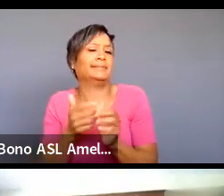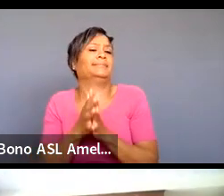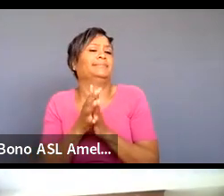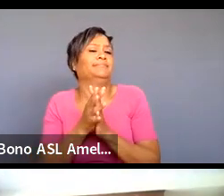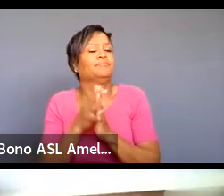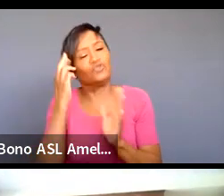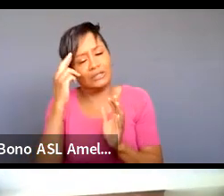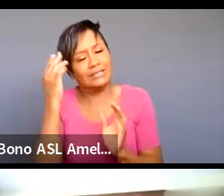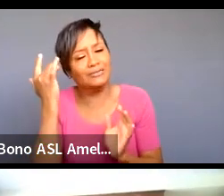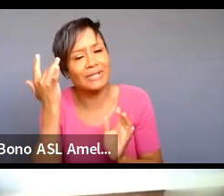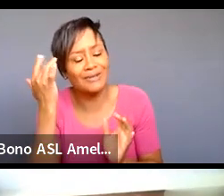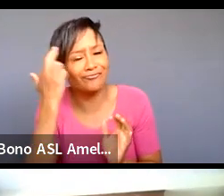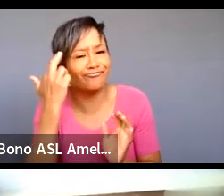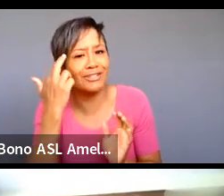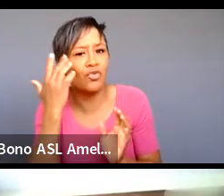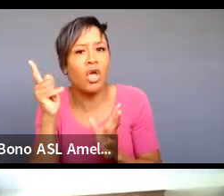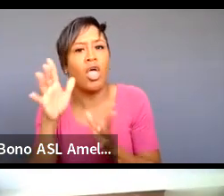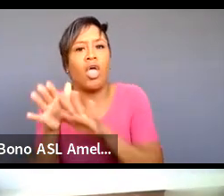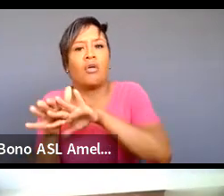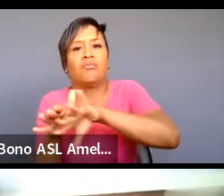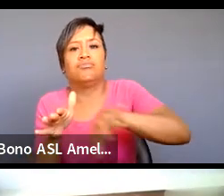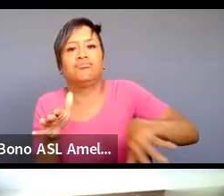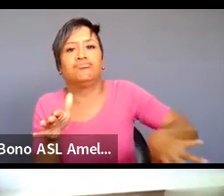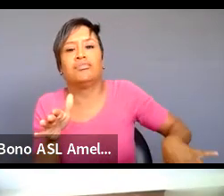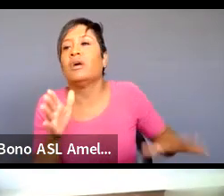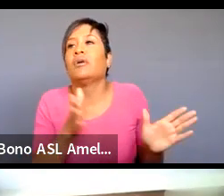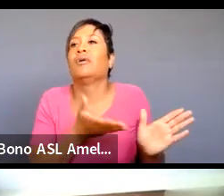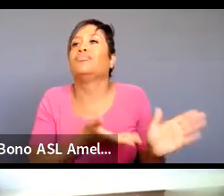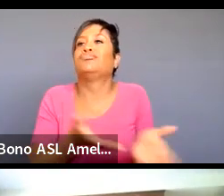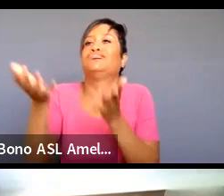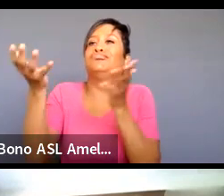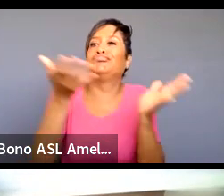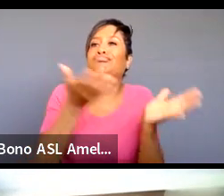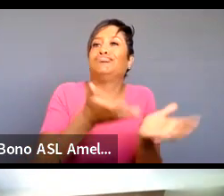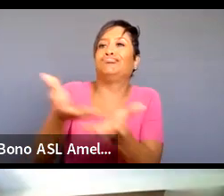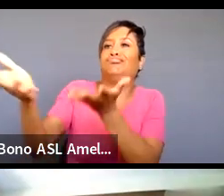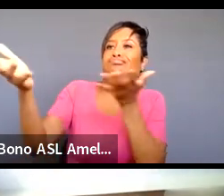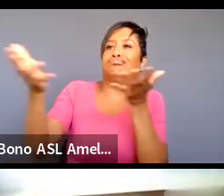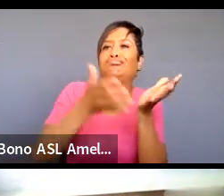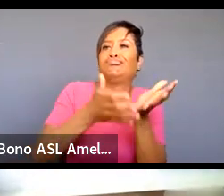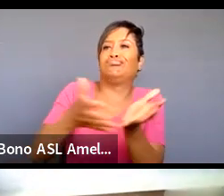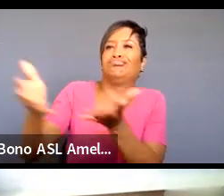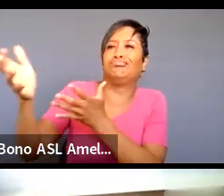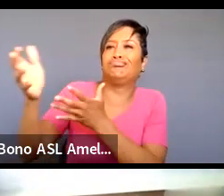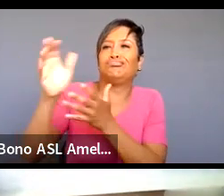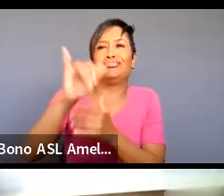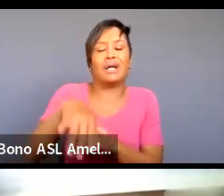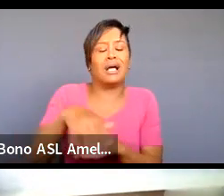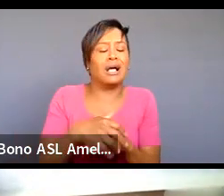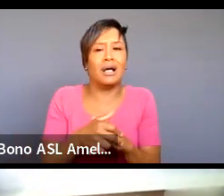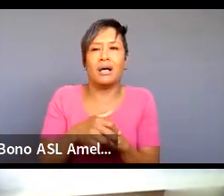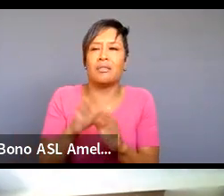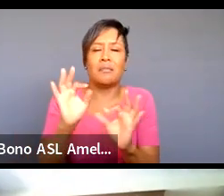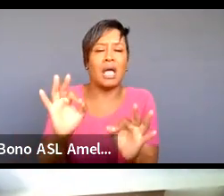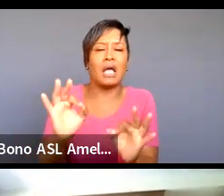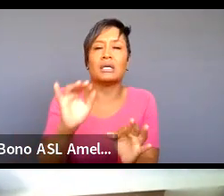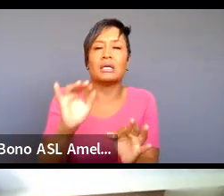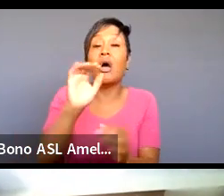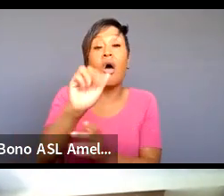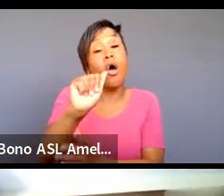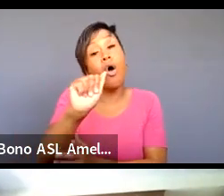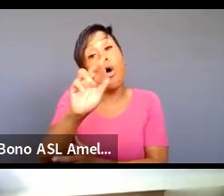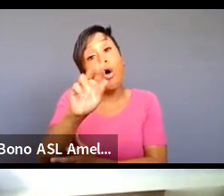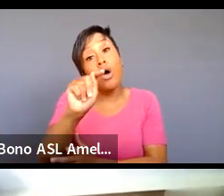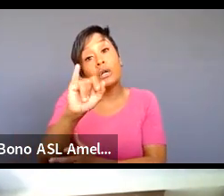particular artists were funneled right and that's like pipelining i think the best the the the artists that are closest to you